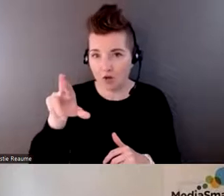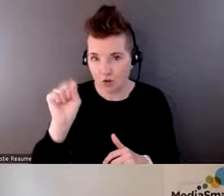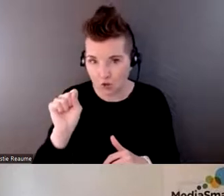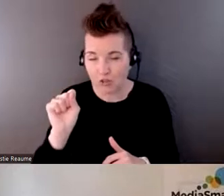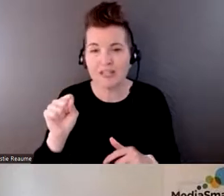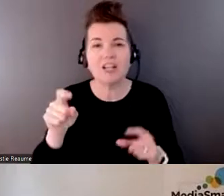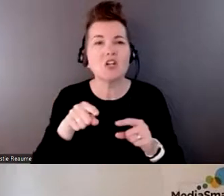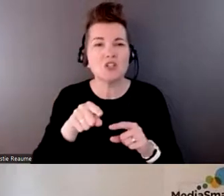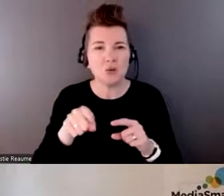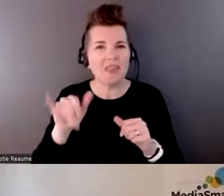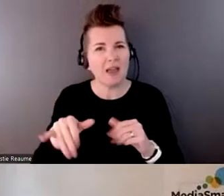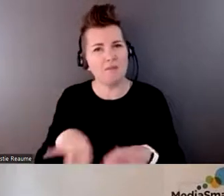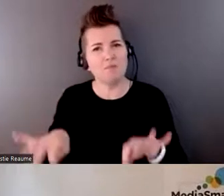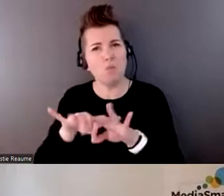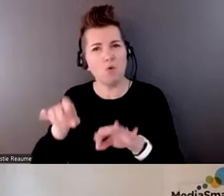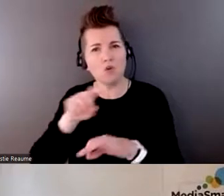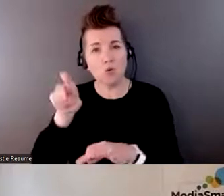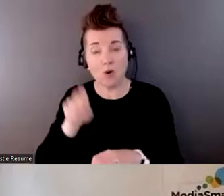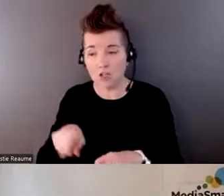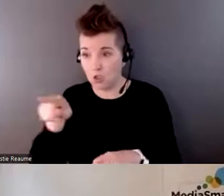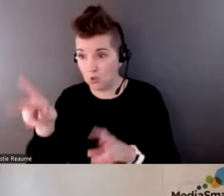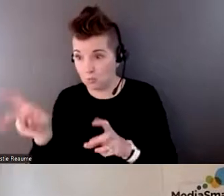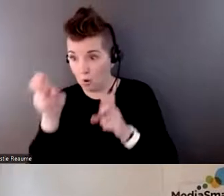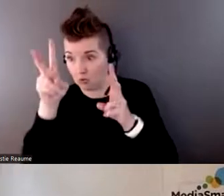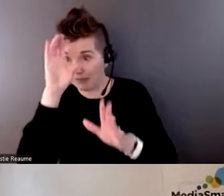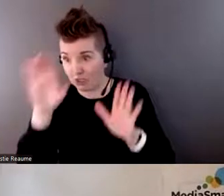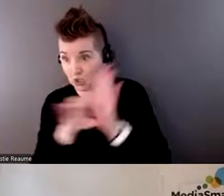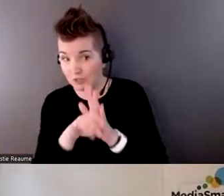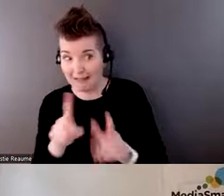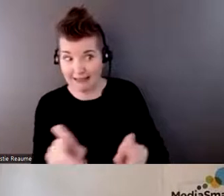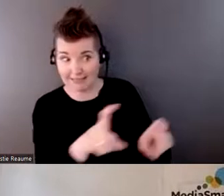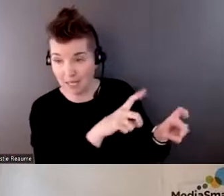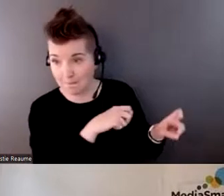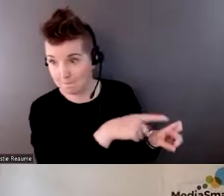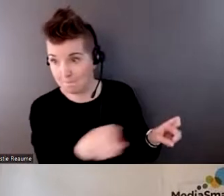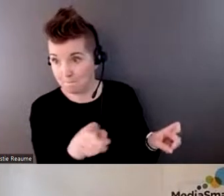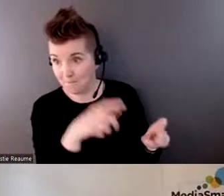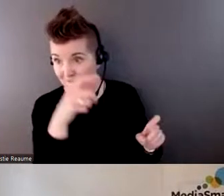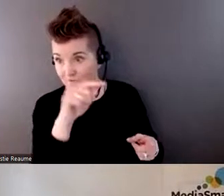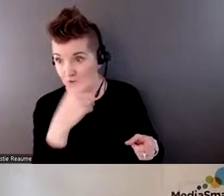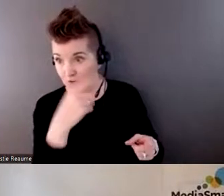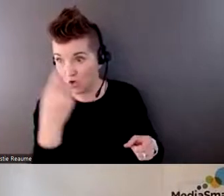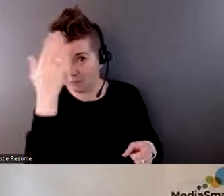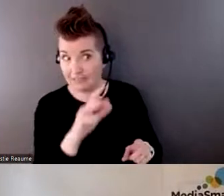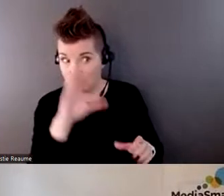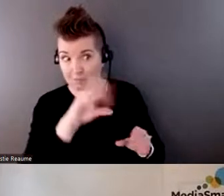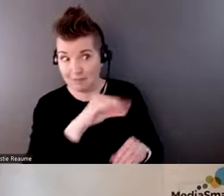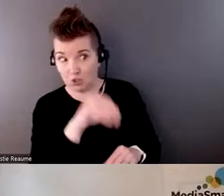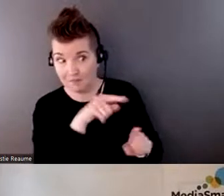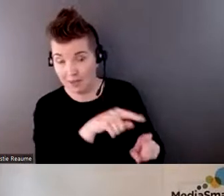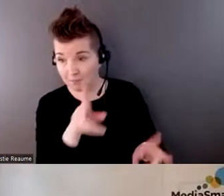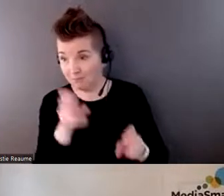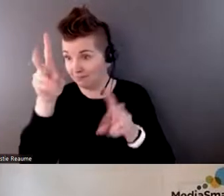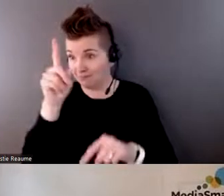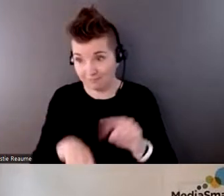consent before you share information that might essentially have to do with other people and not